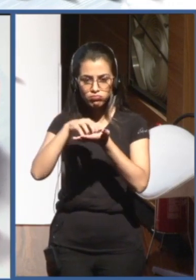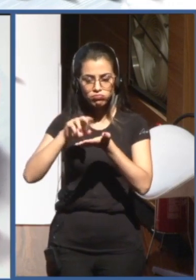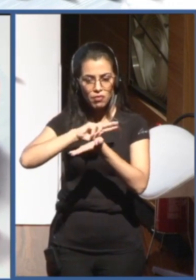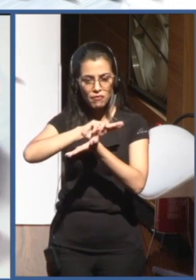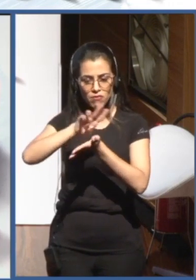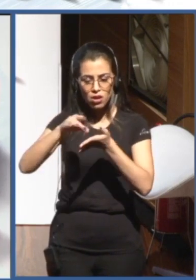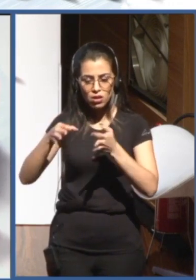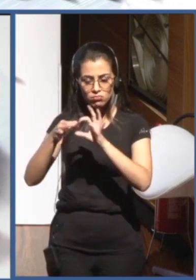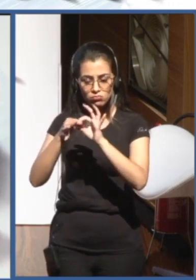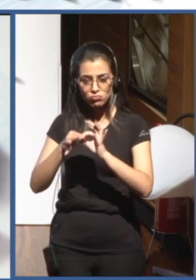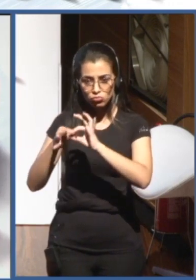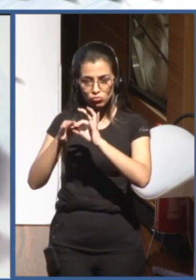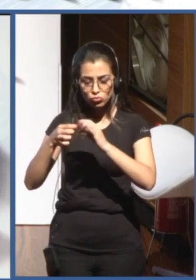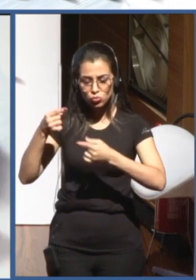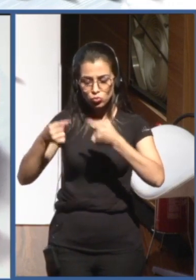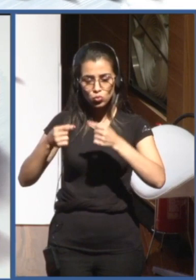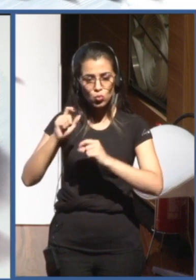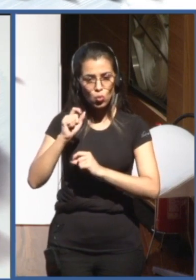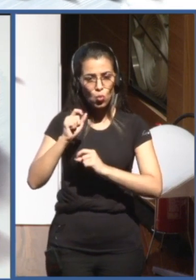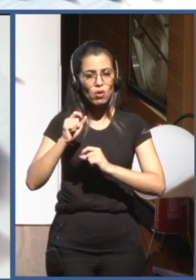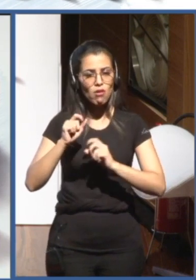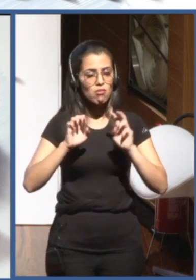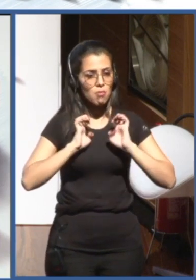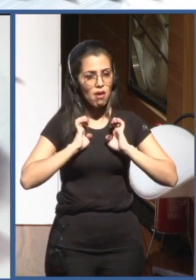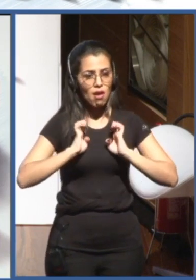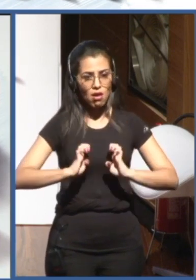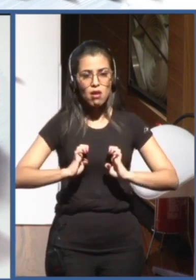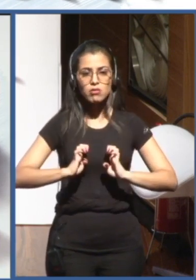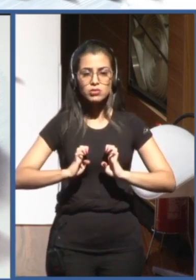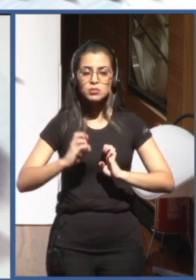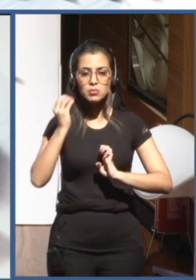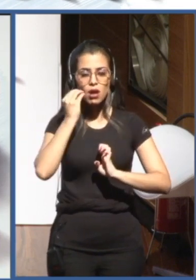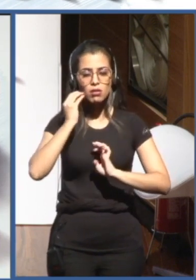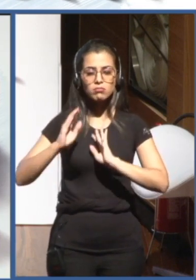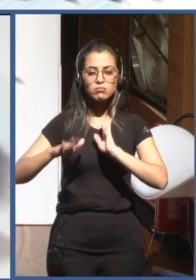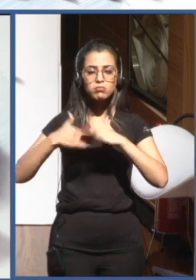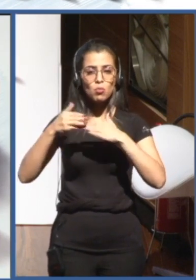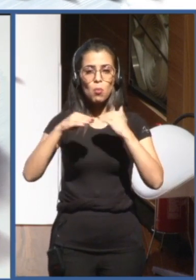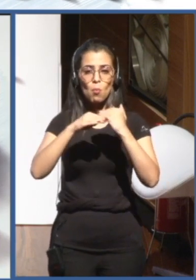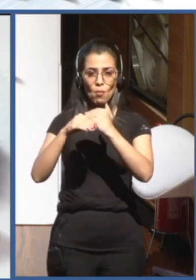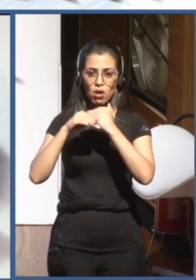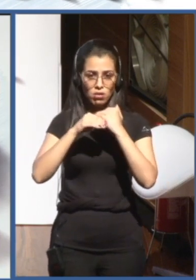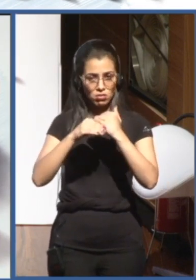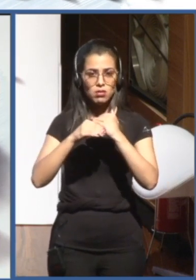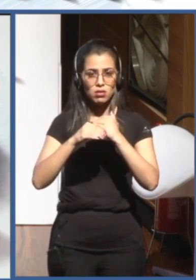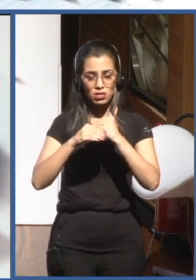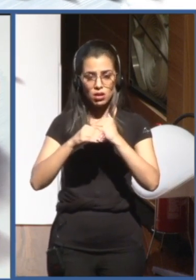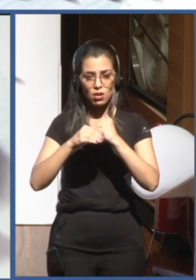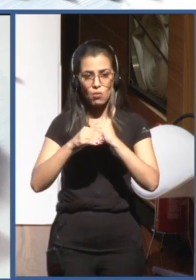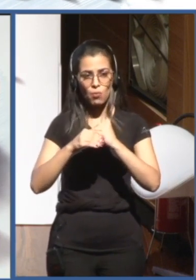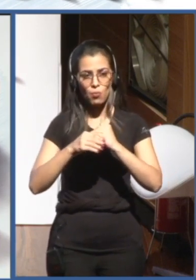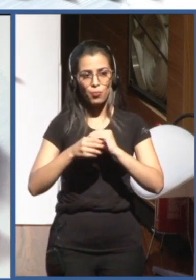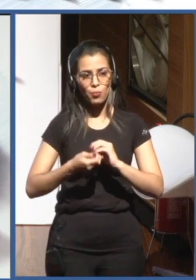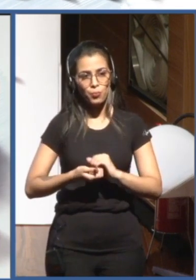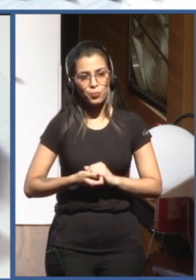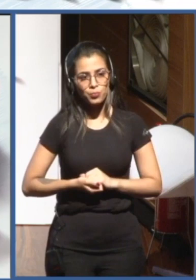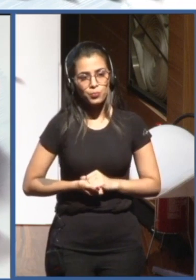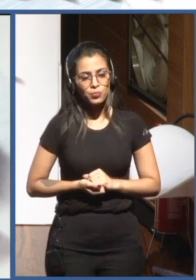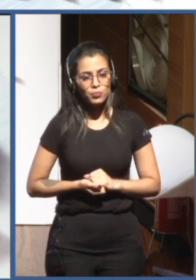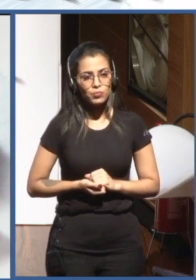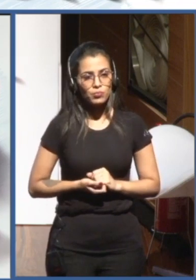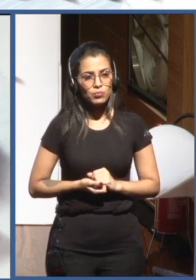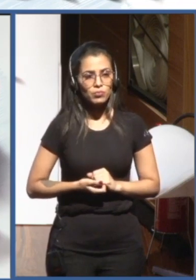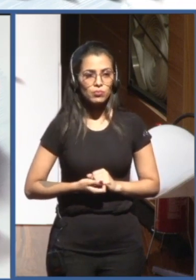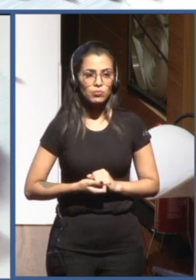develop standards in this domain. We have the global initiative on ethics or artificial autonomous and intelligent